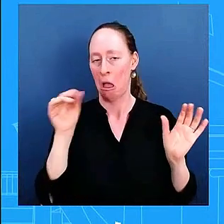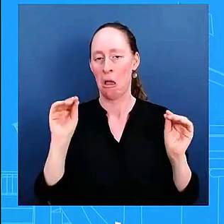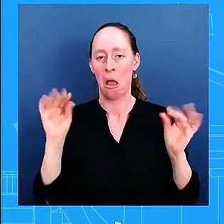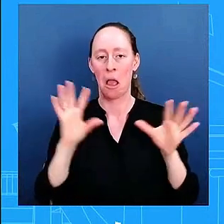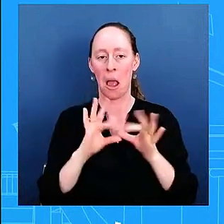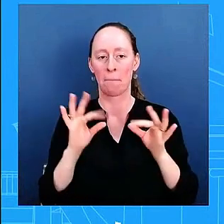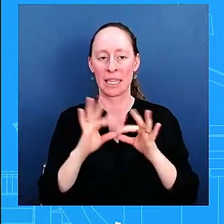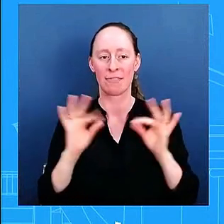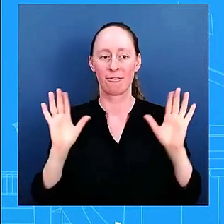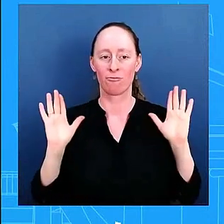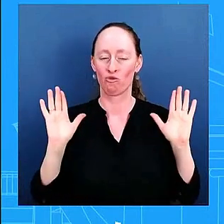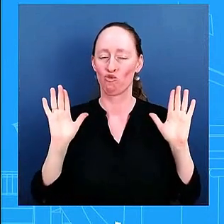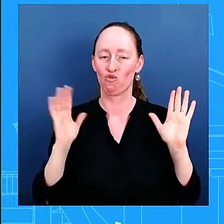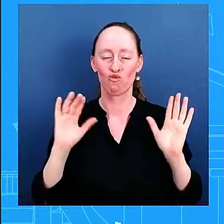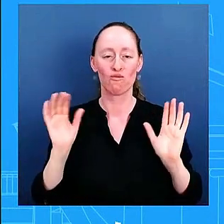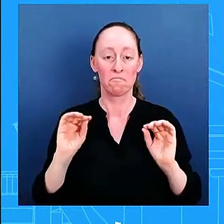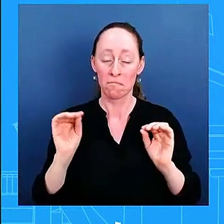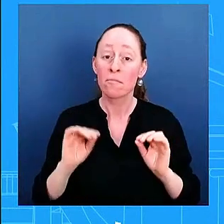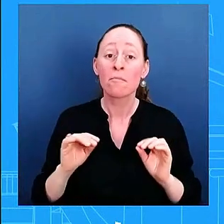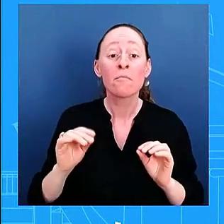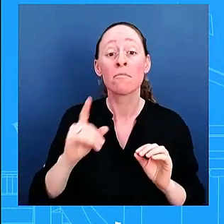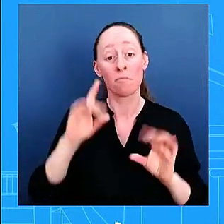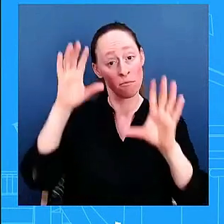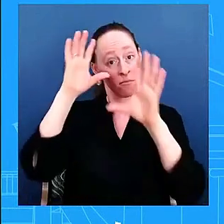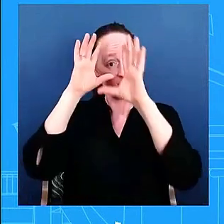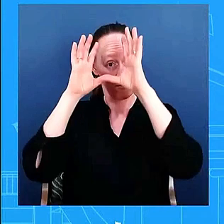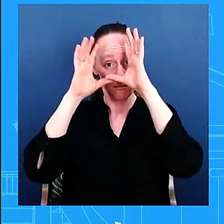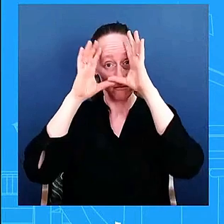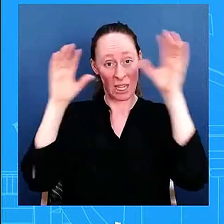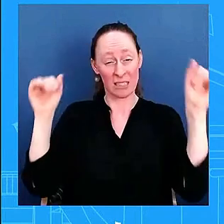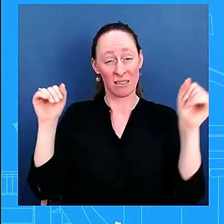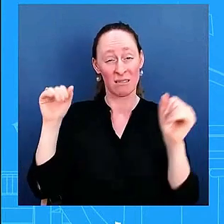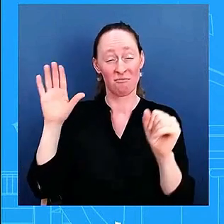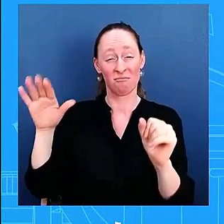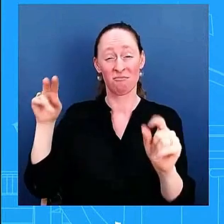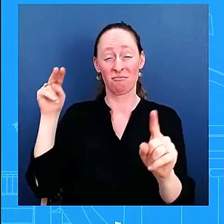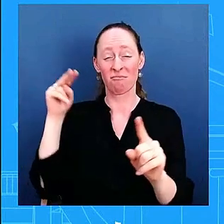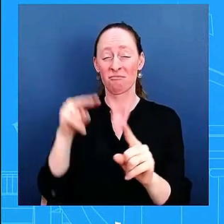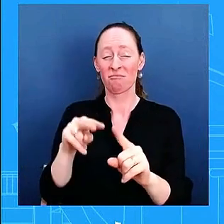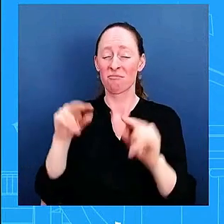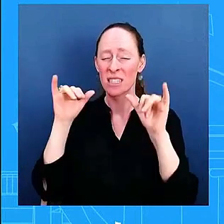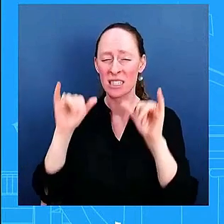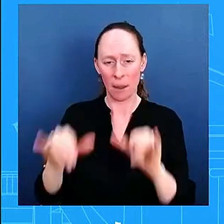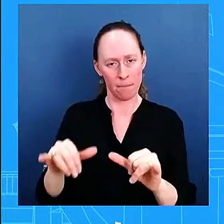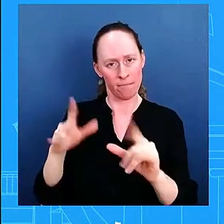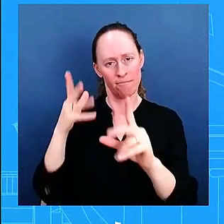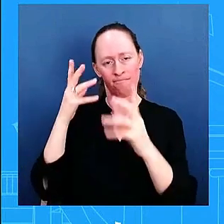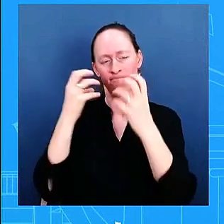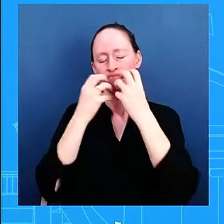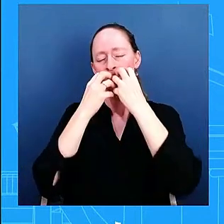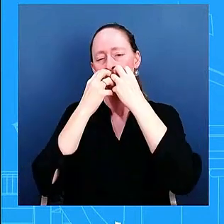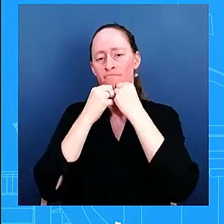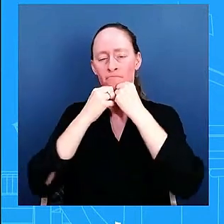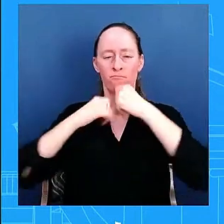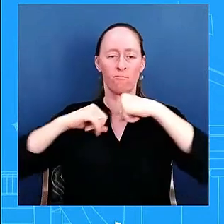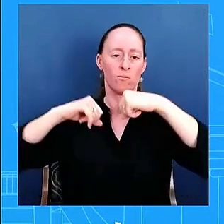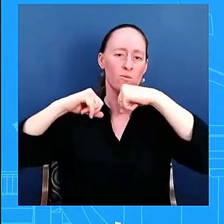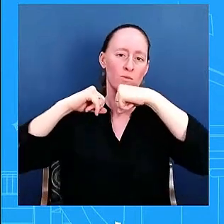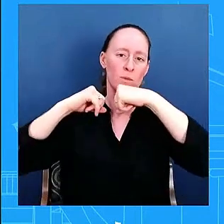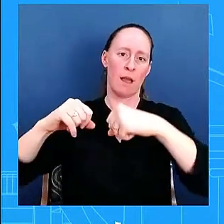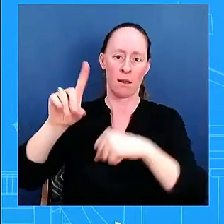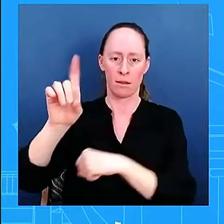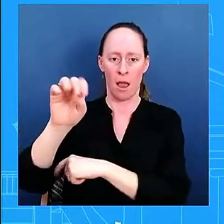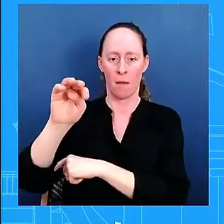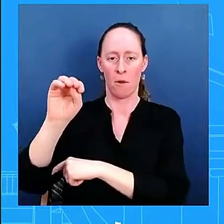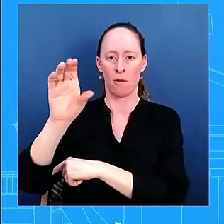stands by his comments his fight for democracy uh he stands by what he saw on january 6 uh he stands by